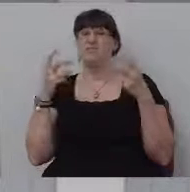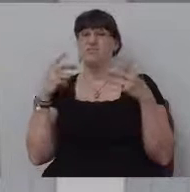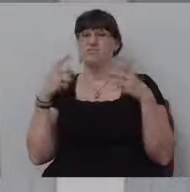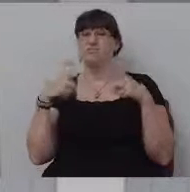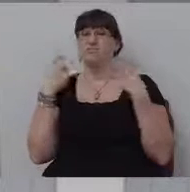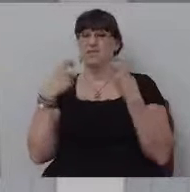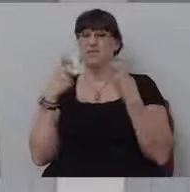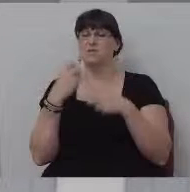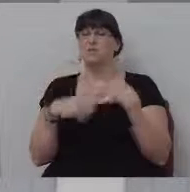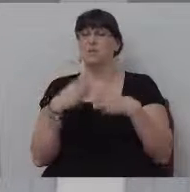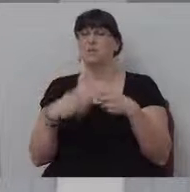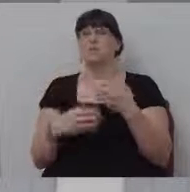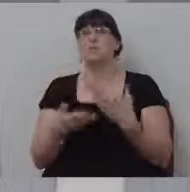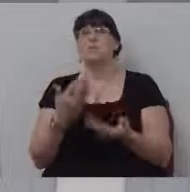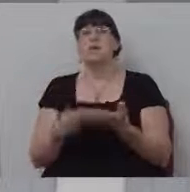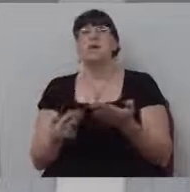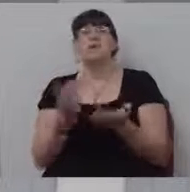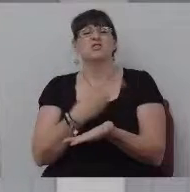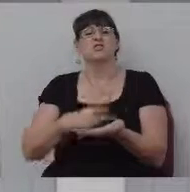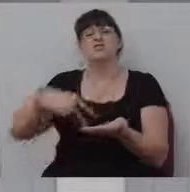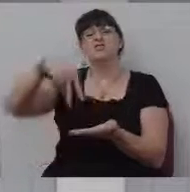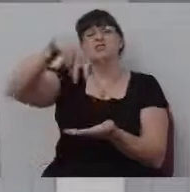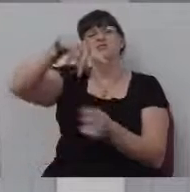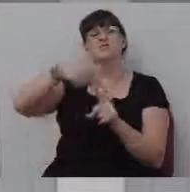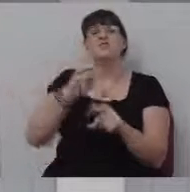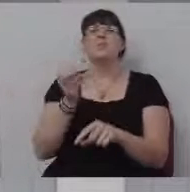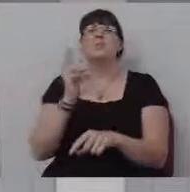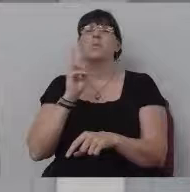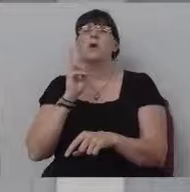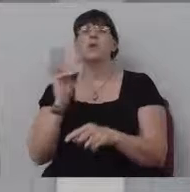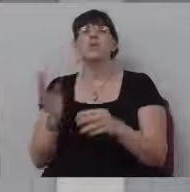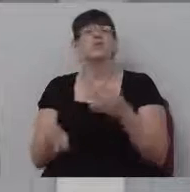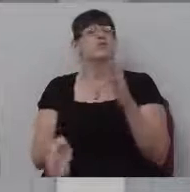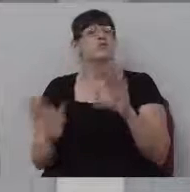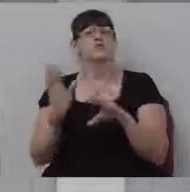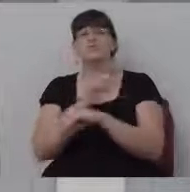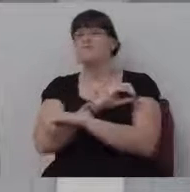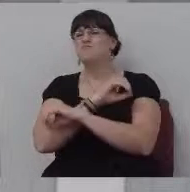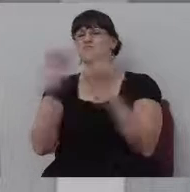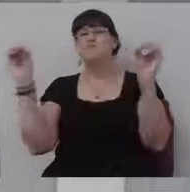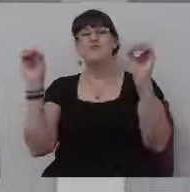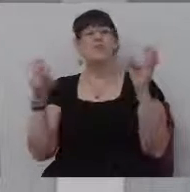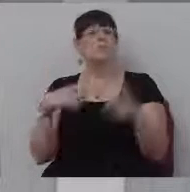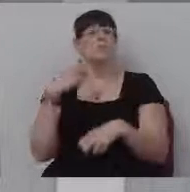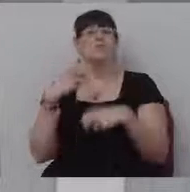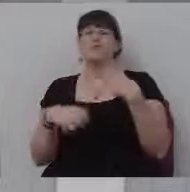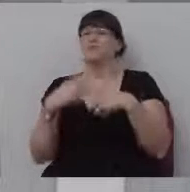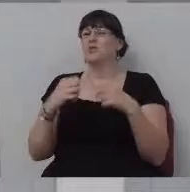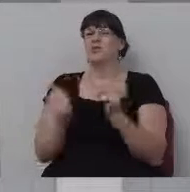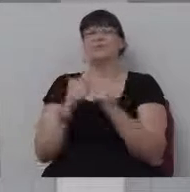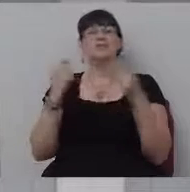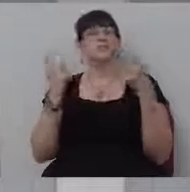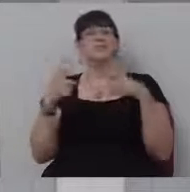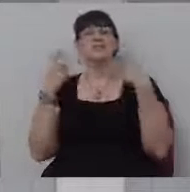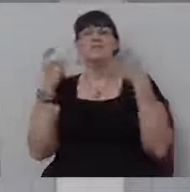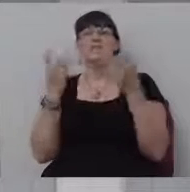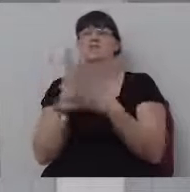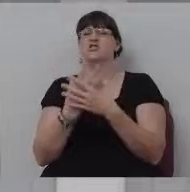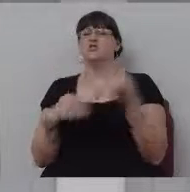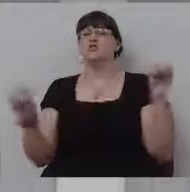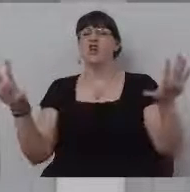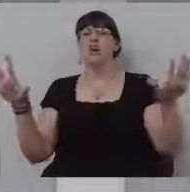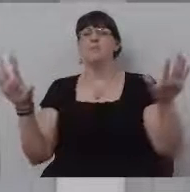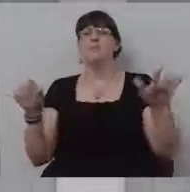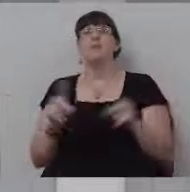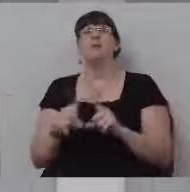I'd come out of the water and I'd be just totally different and no struggles anymore, no problem with, with, with sin or anything like that. What I, what I discovered